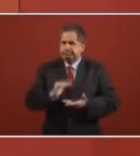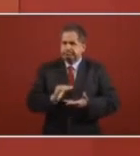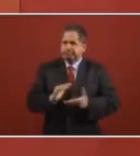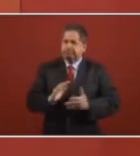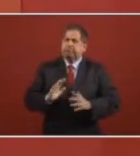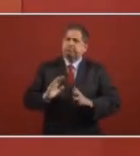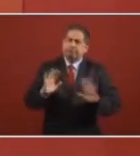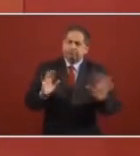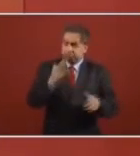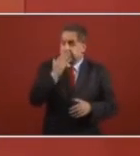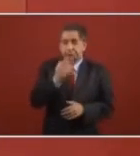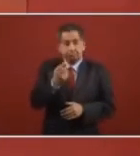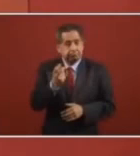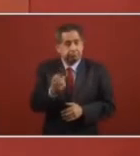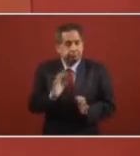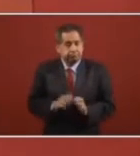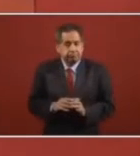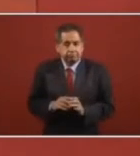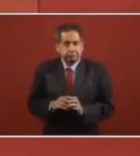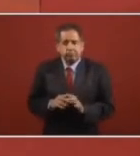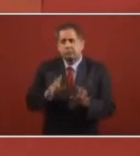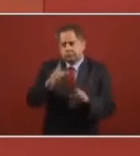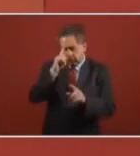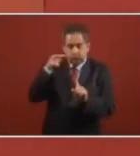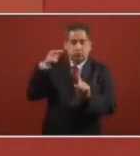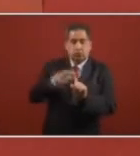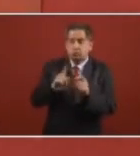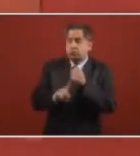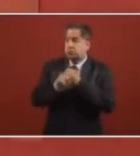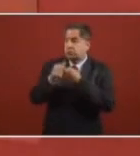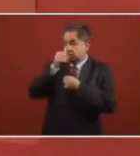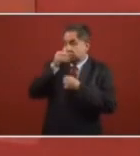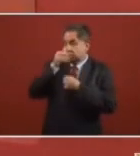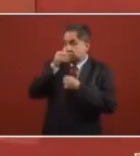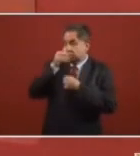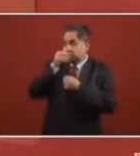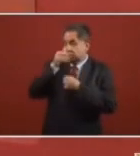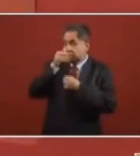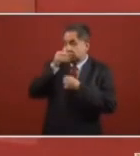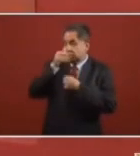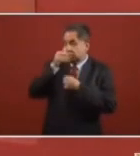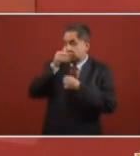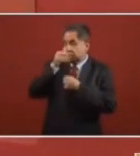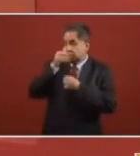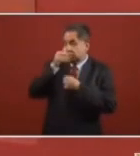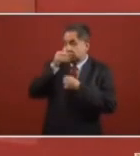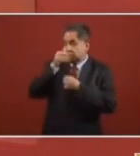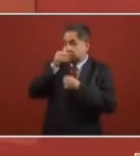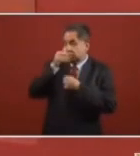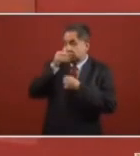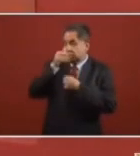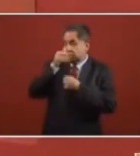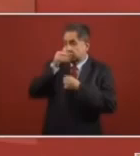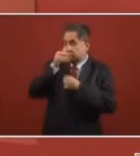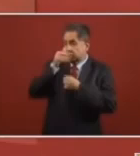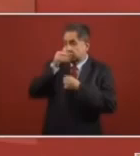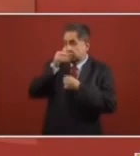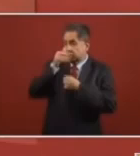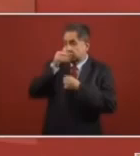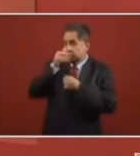Es solo por eso fue no solo por eso caso posesión. en el de la manifestación.